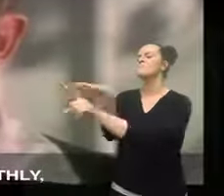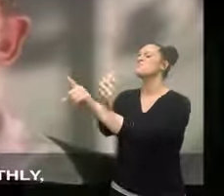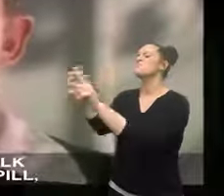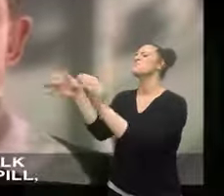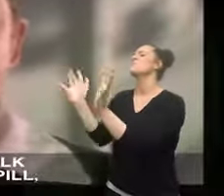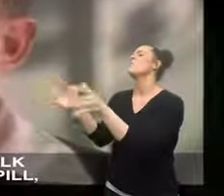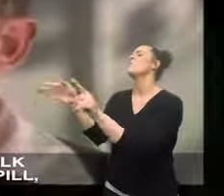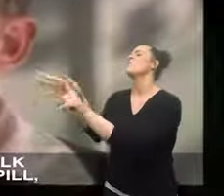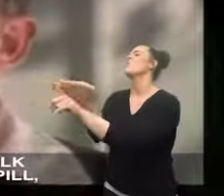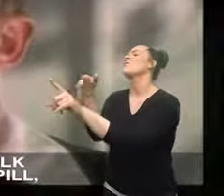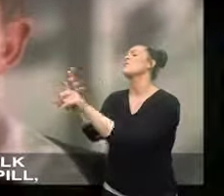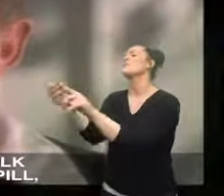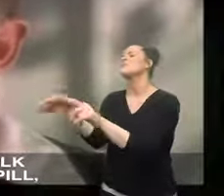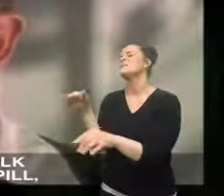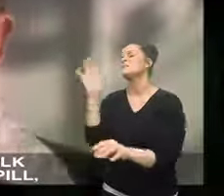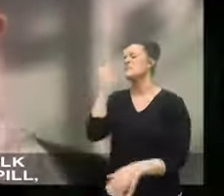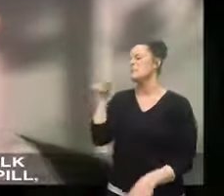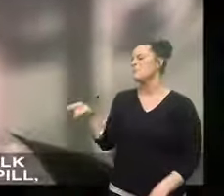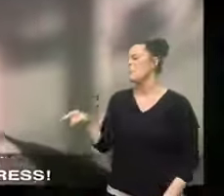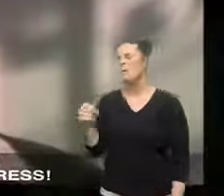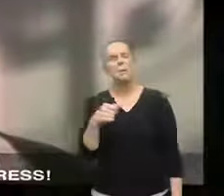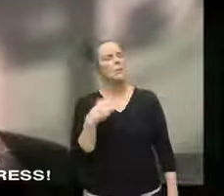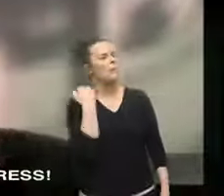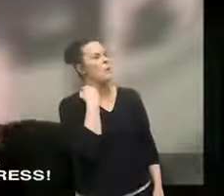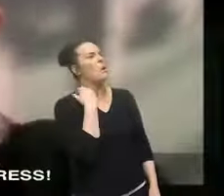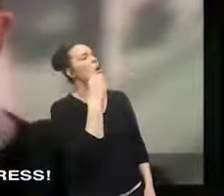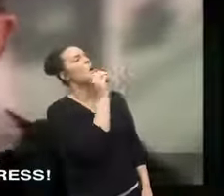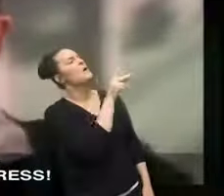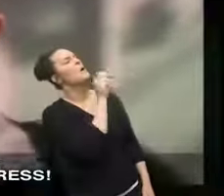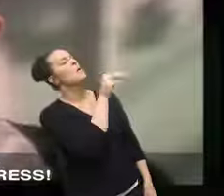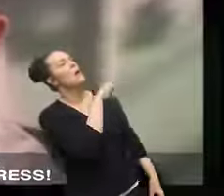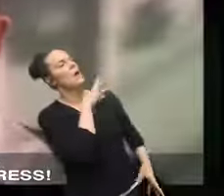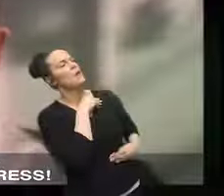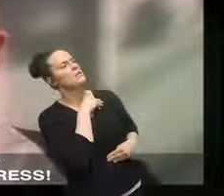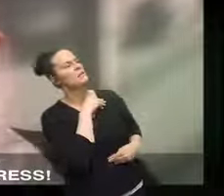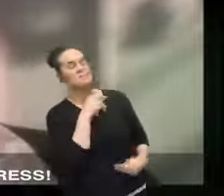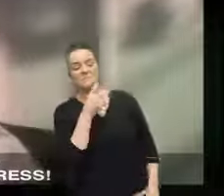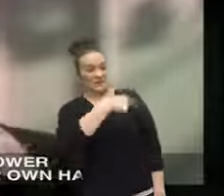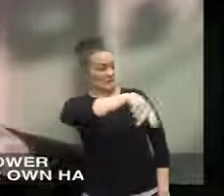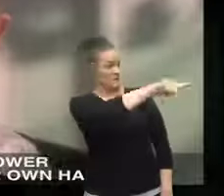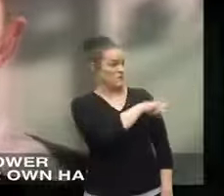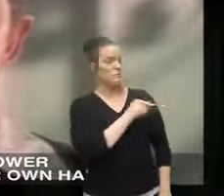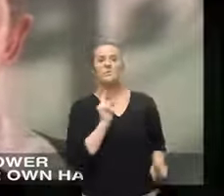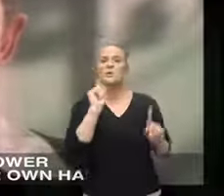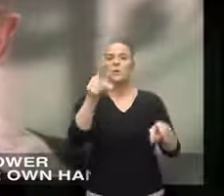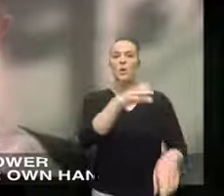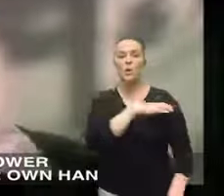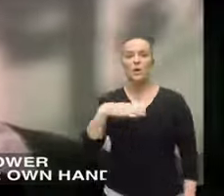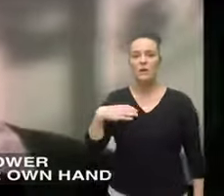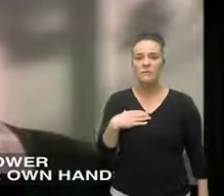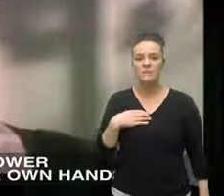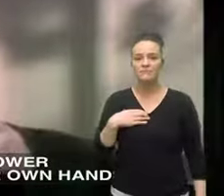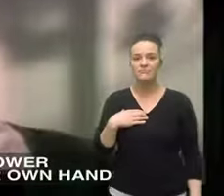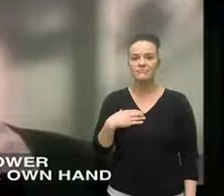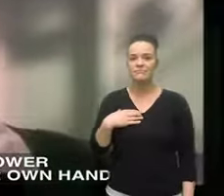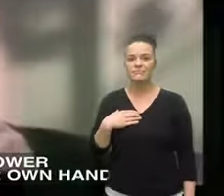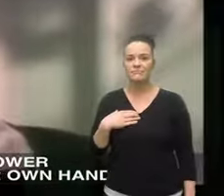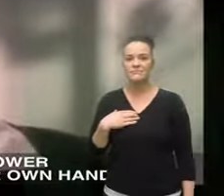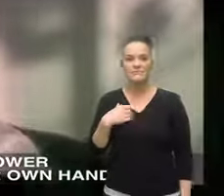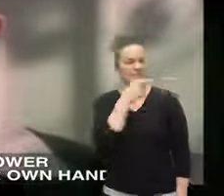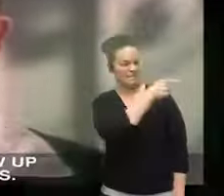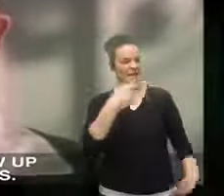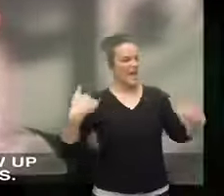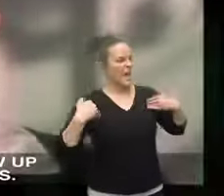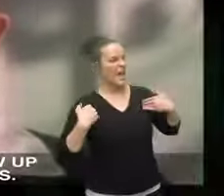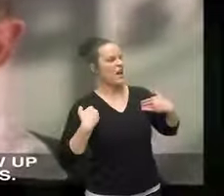so smoothly to make us poor folks swallow down the pill they're the ones who will go to congress they'll get all the power and all the